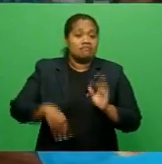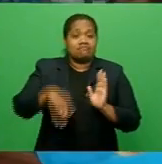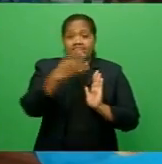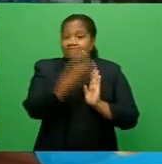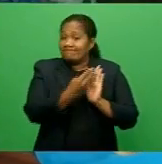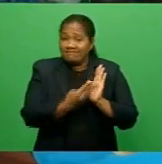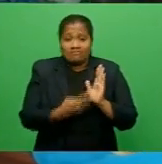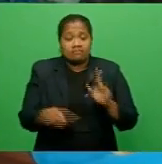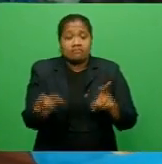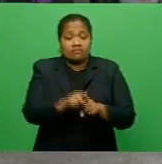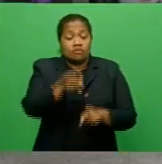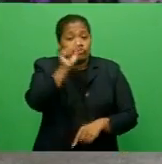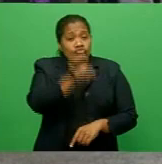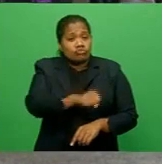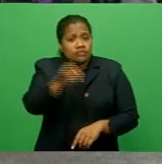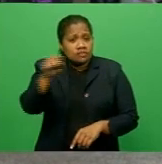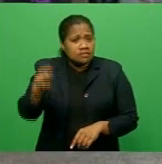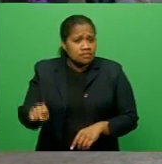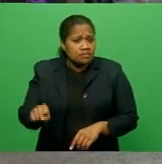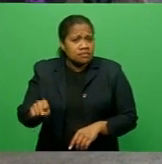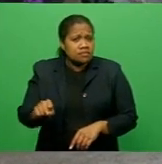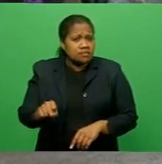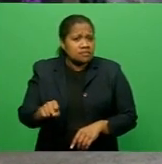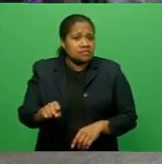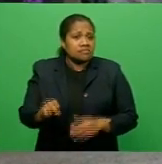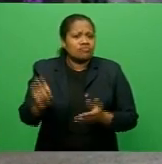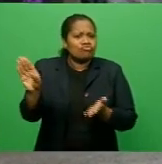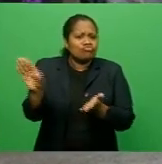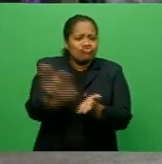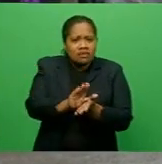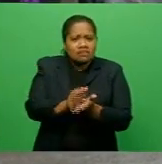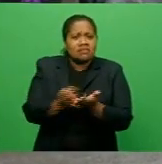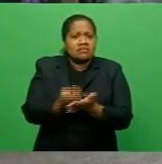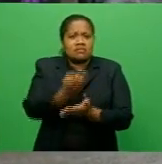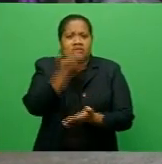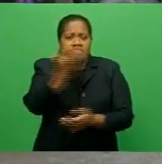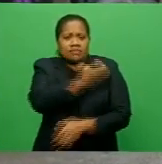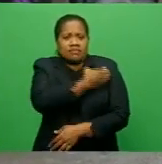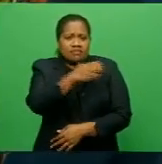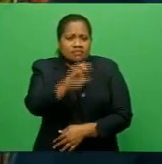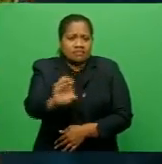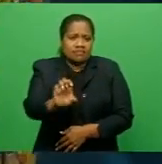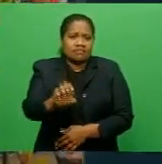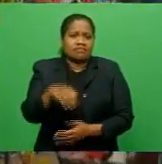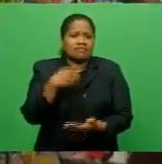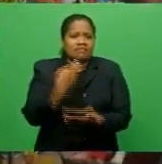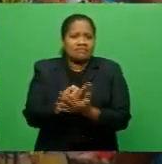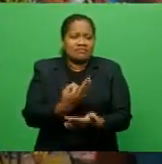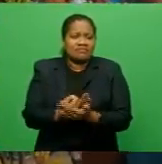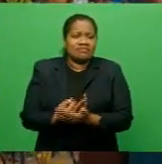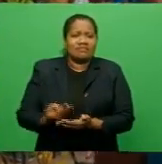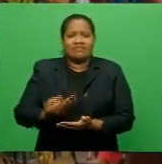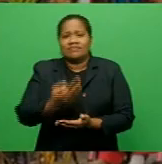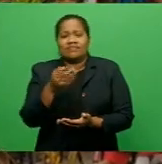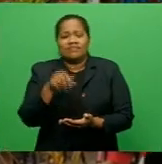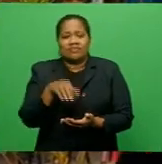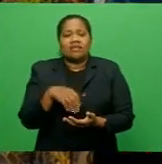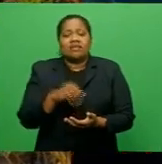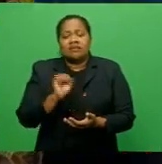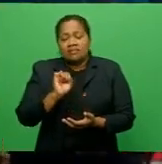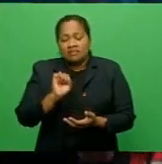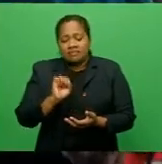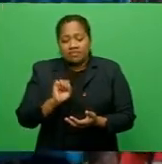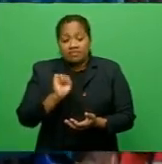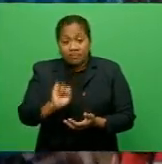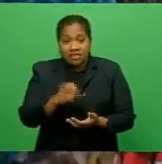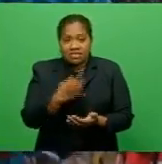scholarships, sports grants, economic empowerment, bus fare subsidies, disability allowances, accessibility